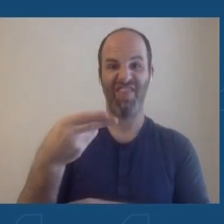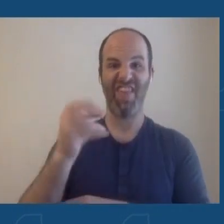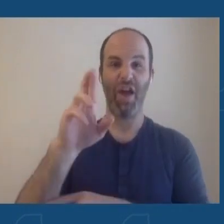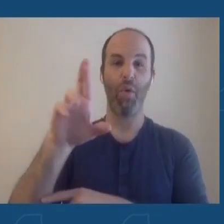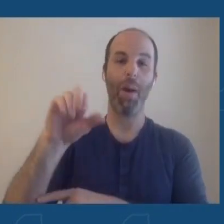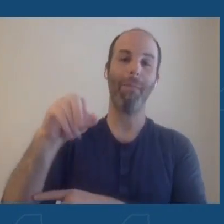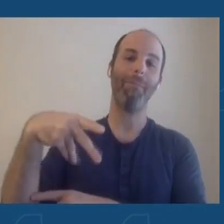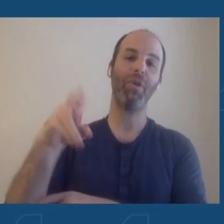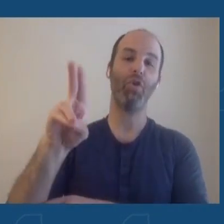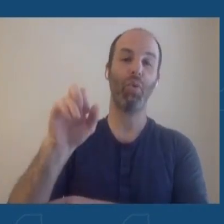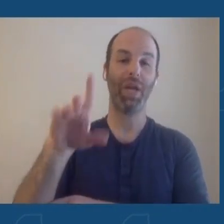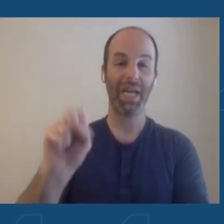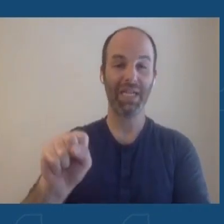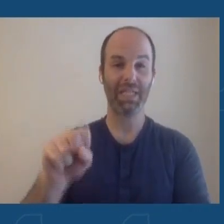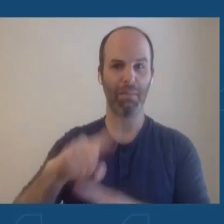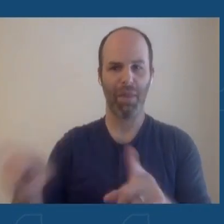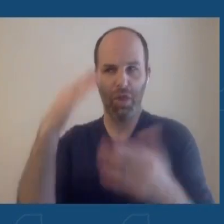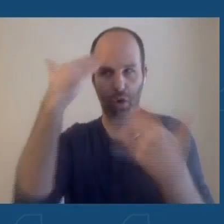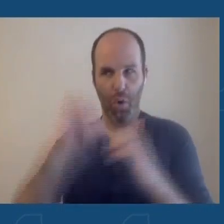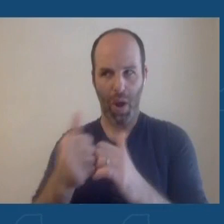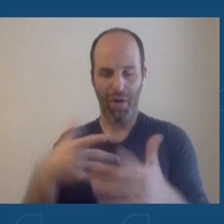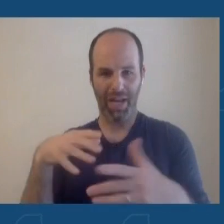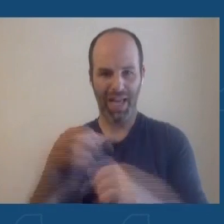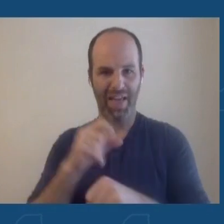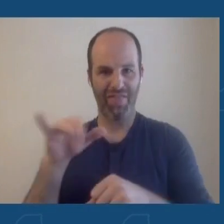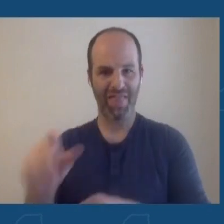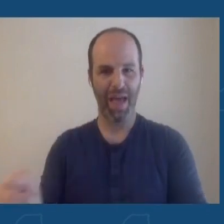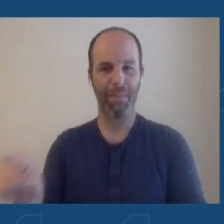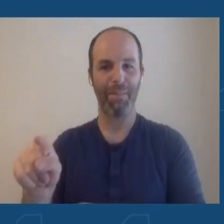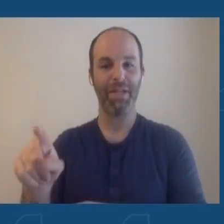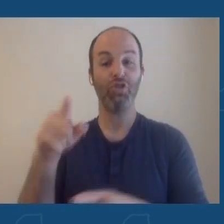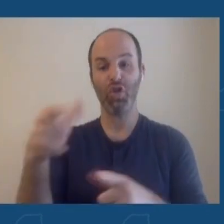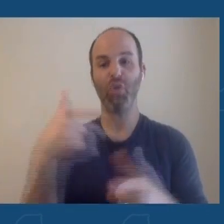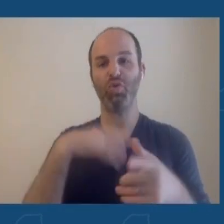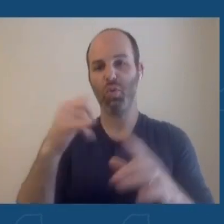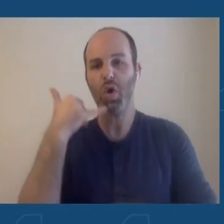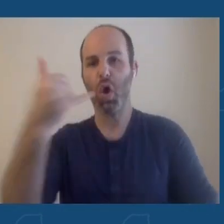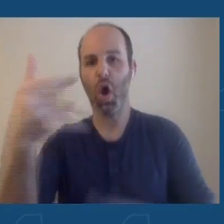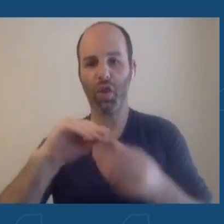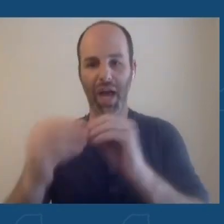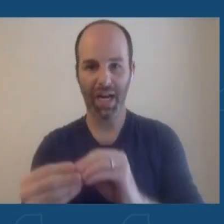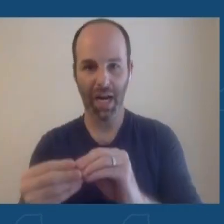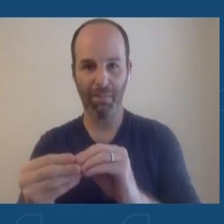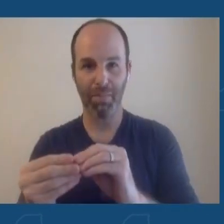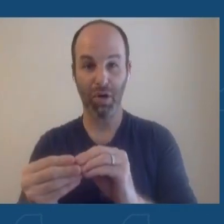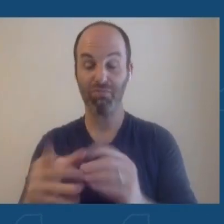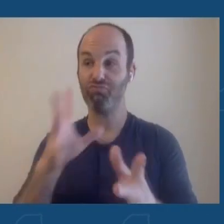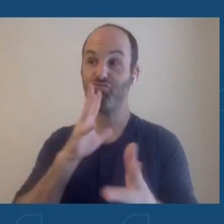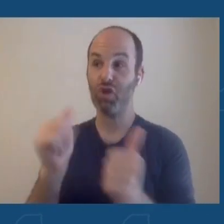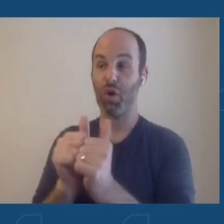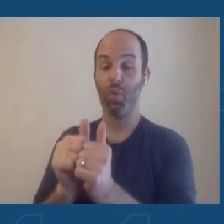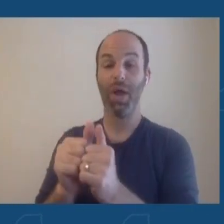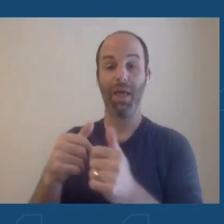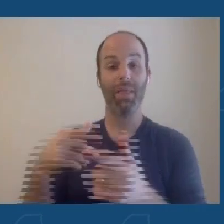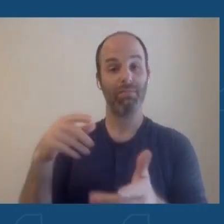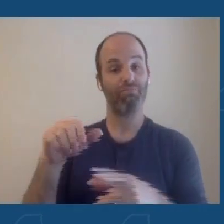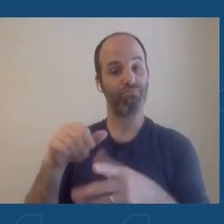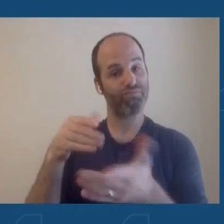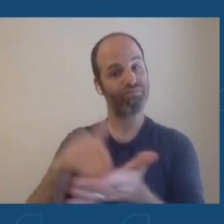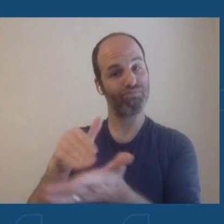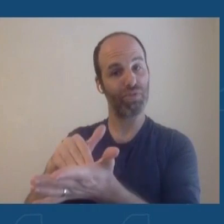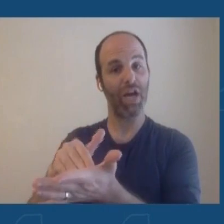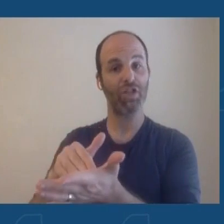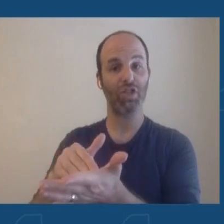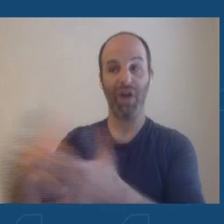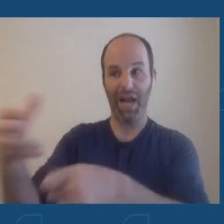hotline. Little, you can call this number, speak to a practitioner, and be able to get to treatment. That was not the case before